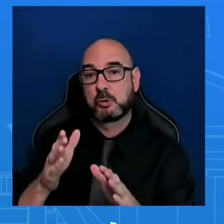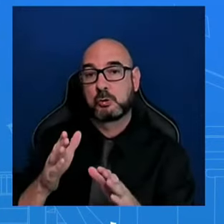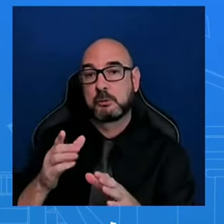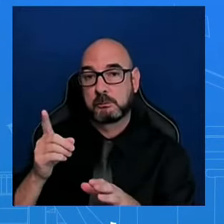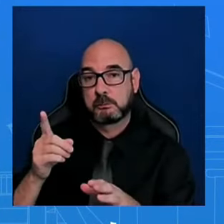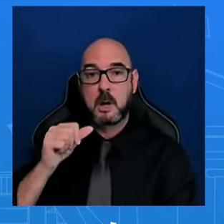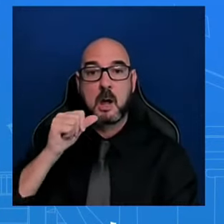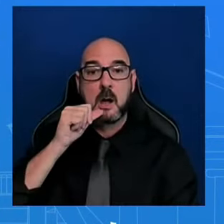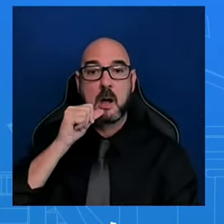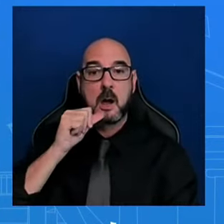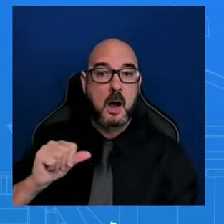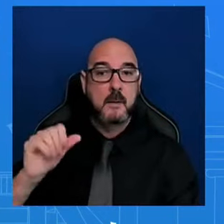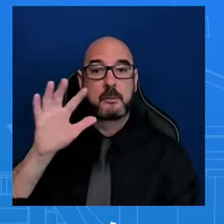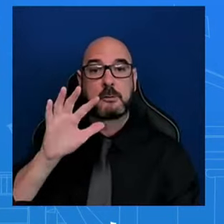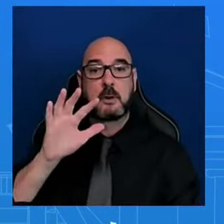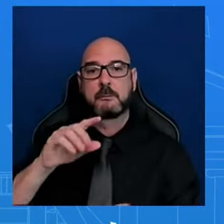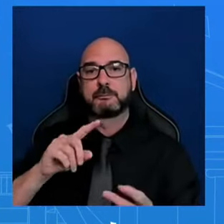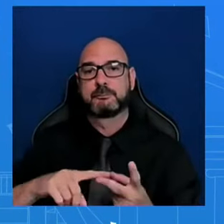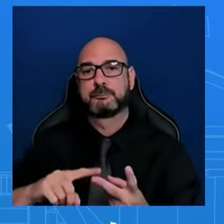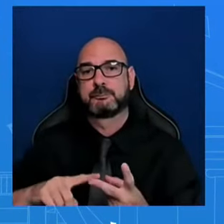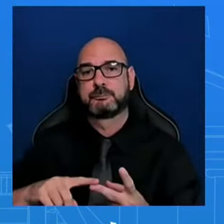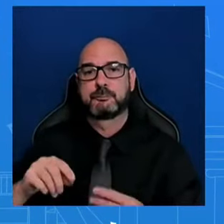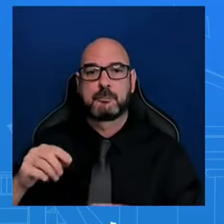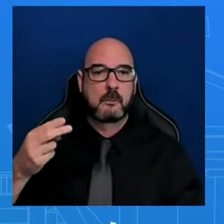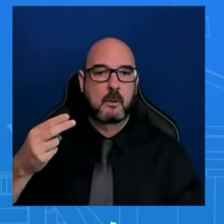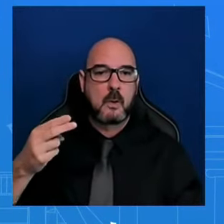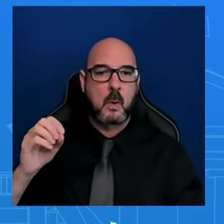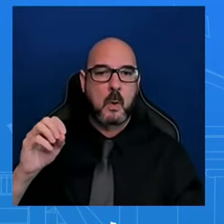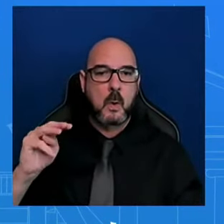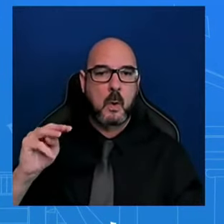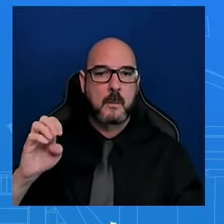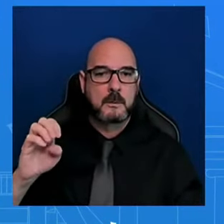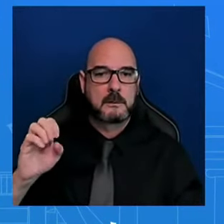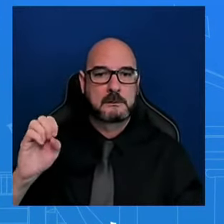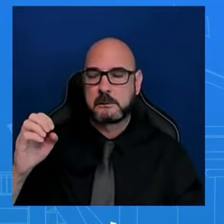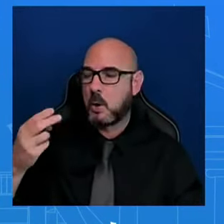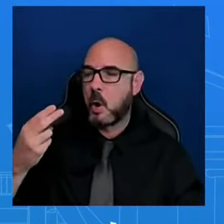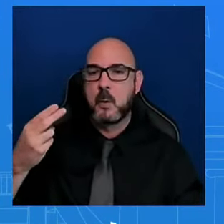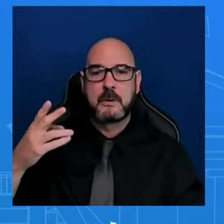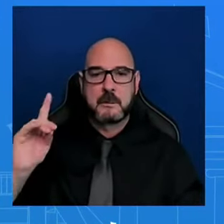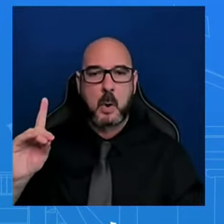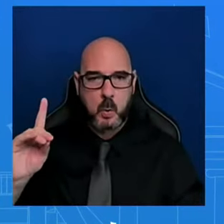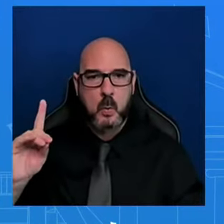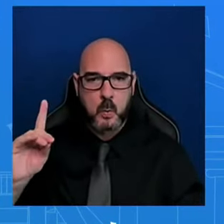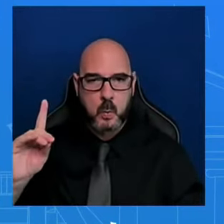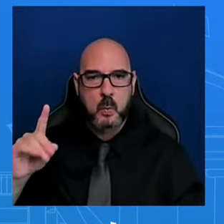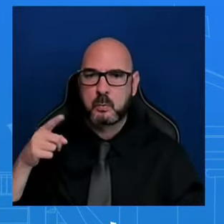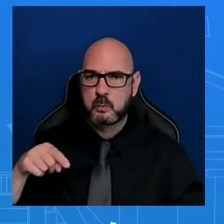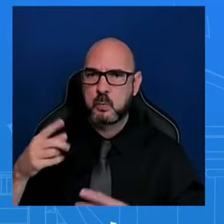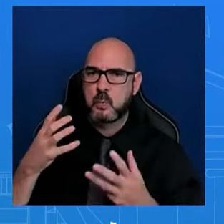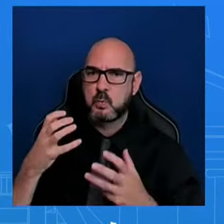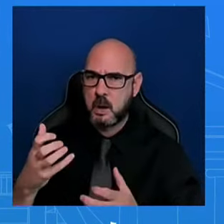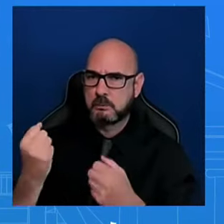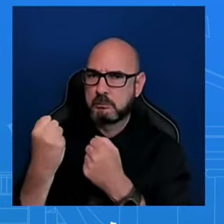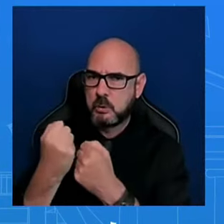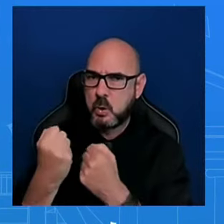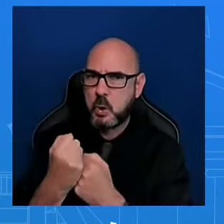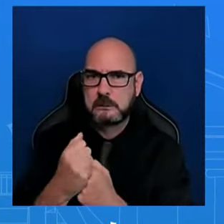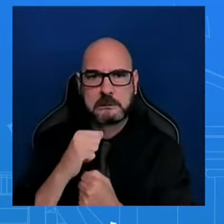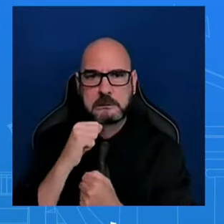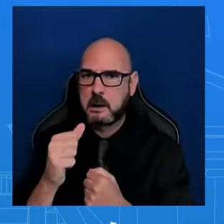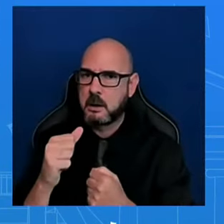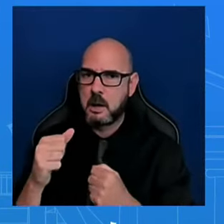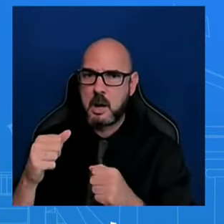cut jobs in the wake of the bridge collapse. Can you confirm that that outreach is happening and other outreach like that, and what is the message from the administration